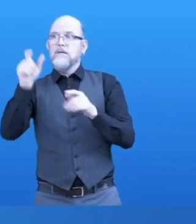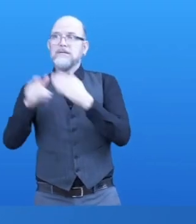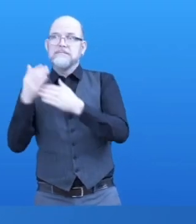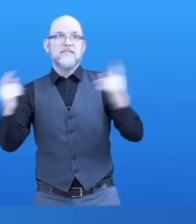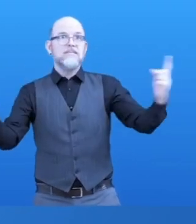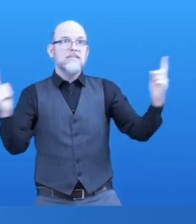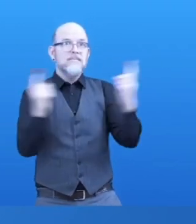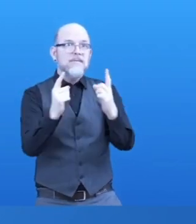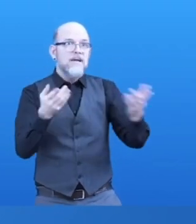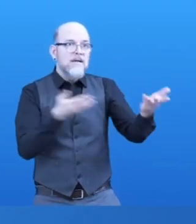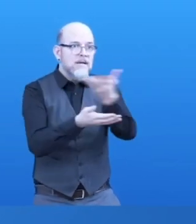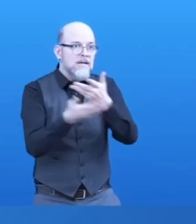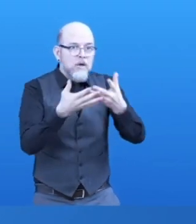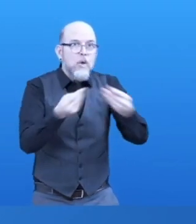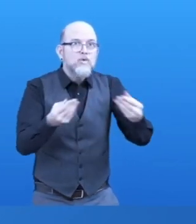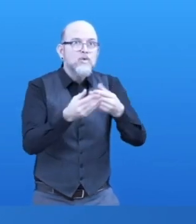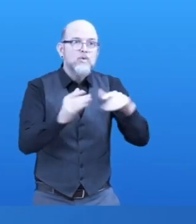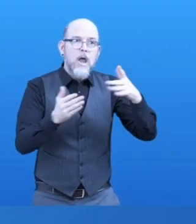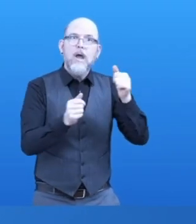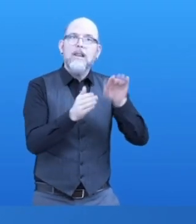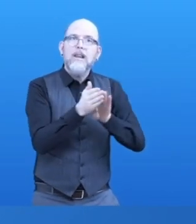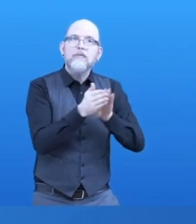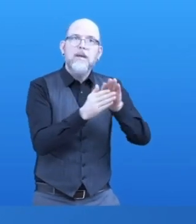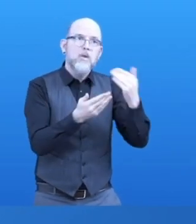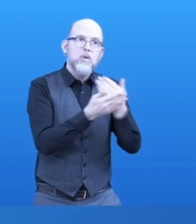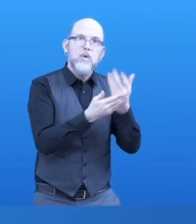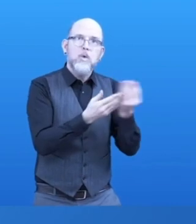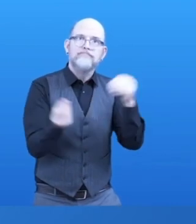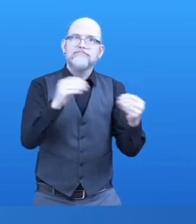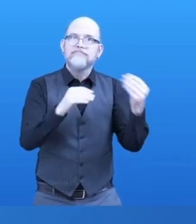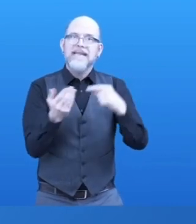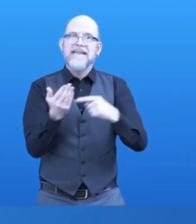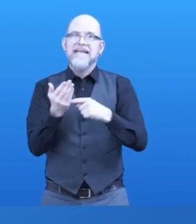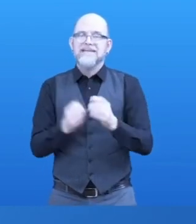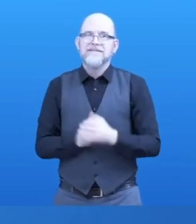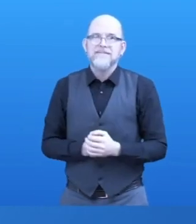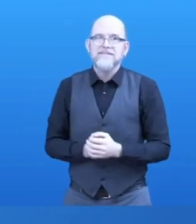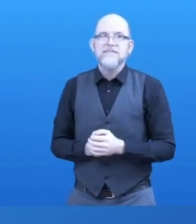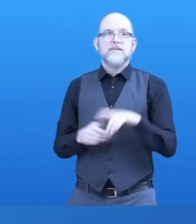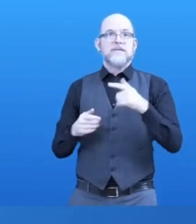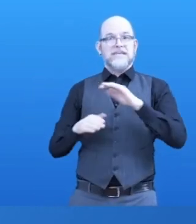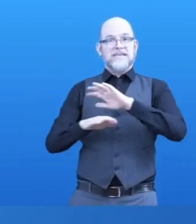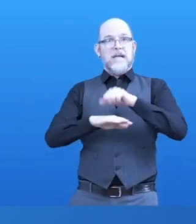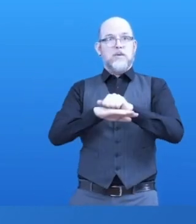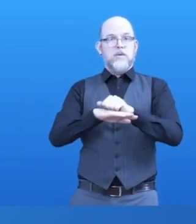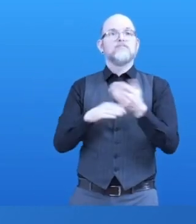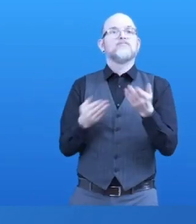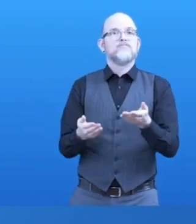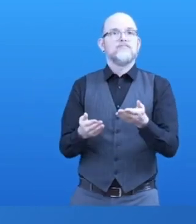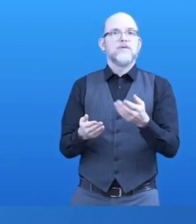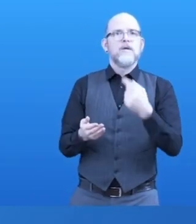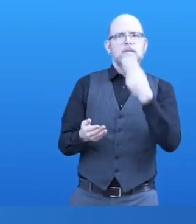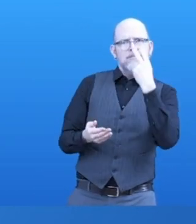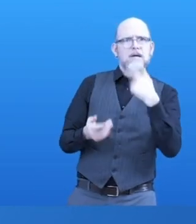In Singapore, caregivers, therapists, and educators work hand-in-hand to support persons with disabilities through the use of assistive